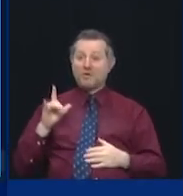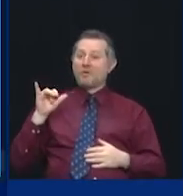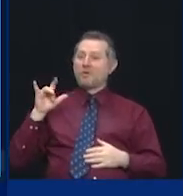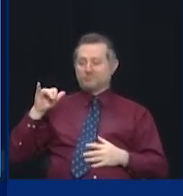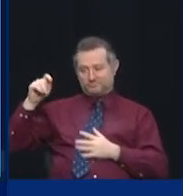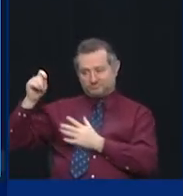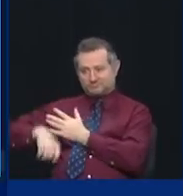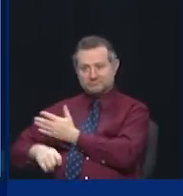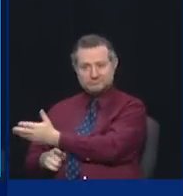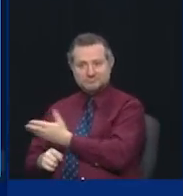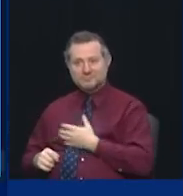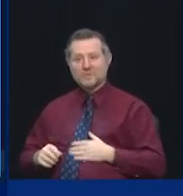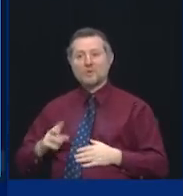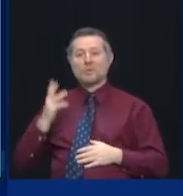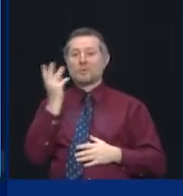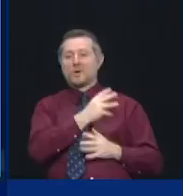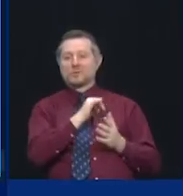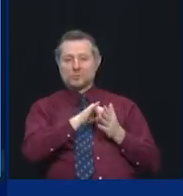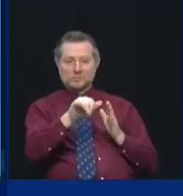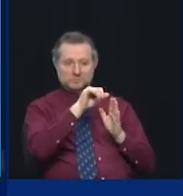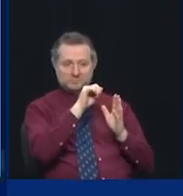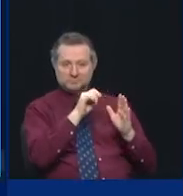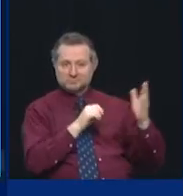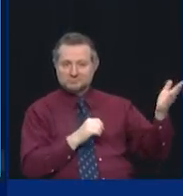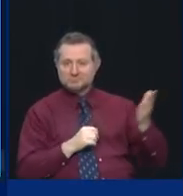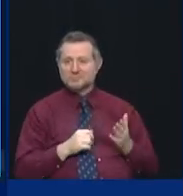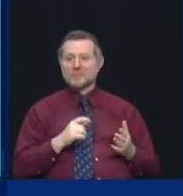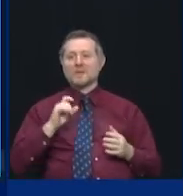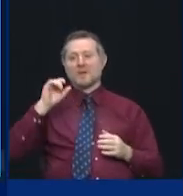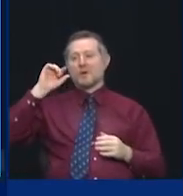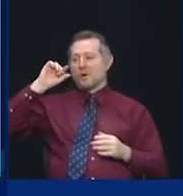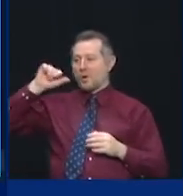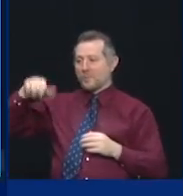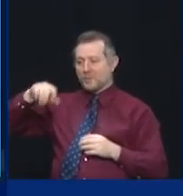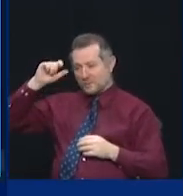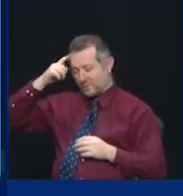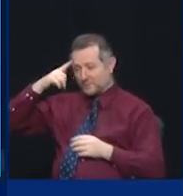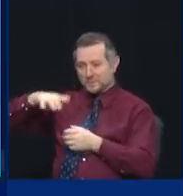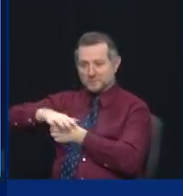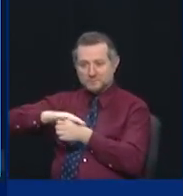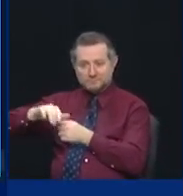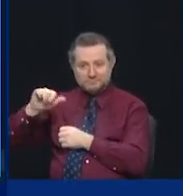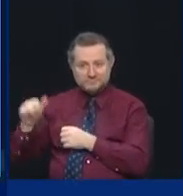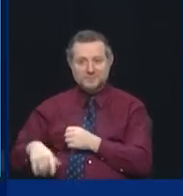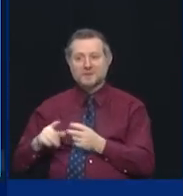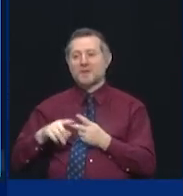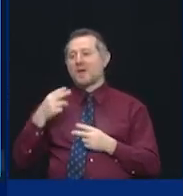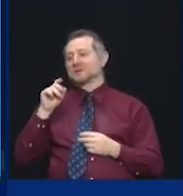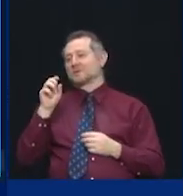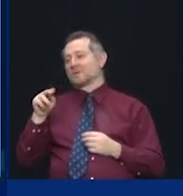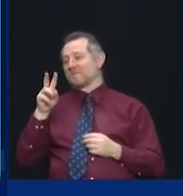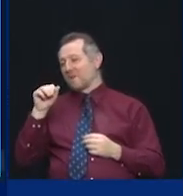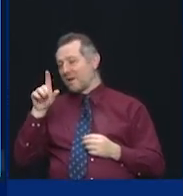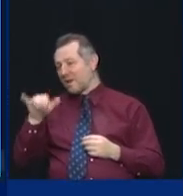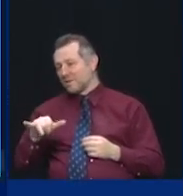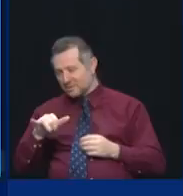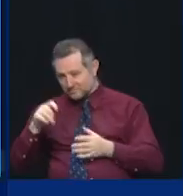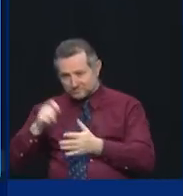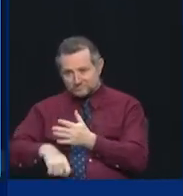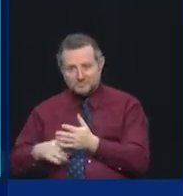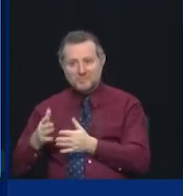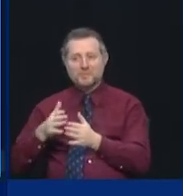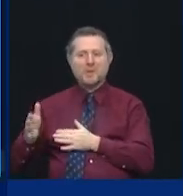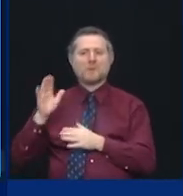York comes up with its plan. Capital District comes up with its plan. Hudson Valley comes up with its plan. And you tell